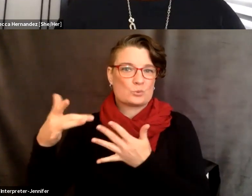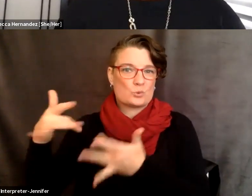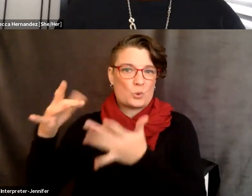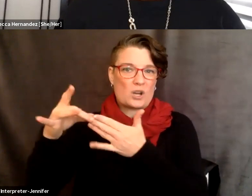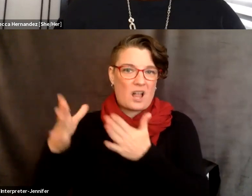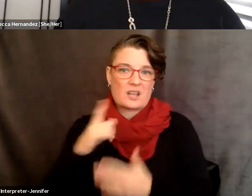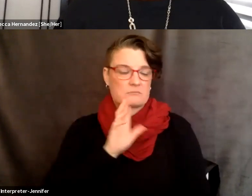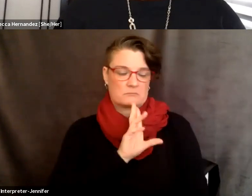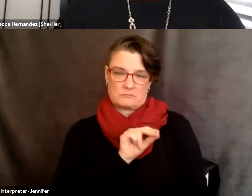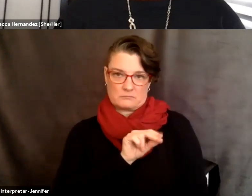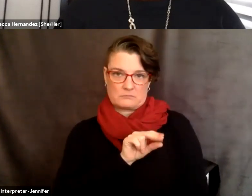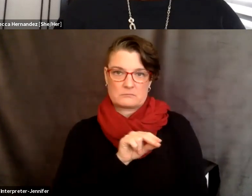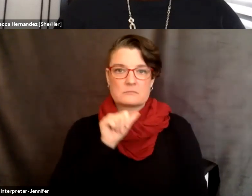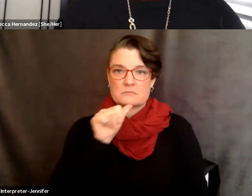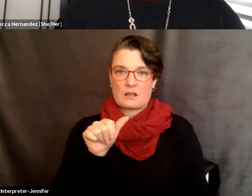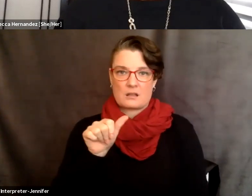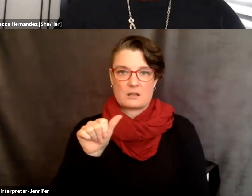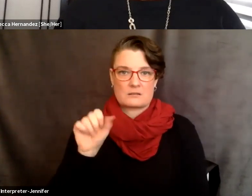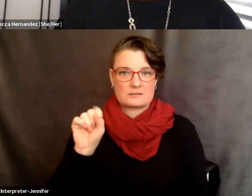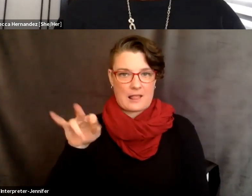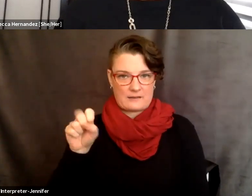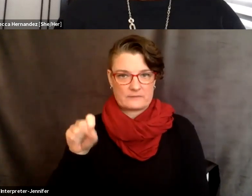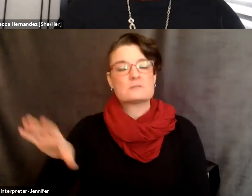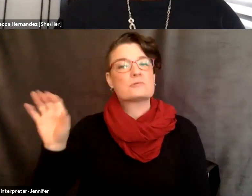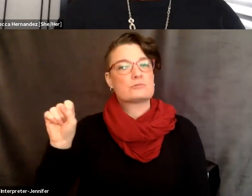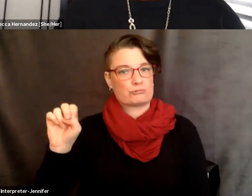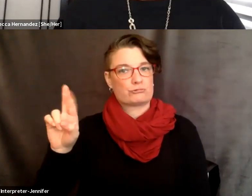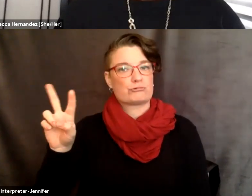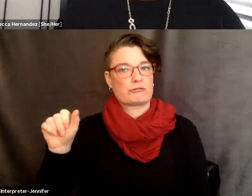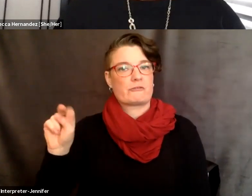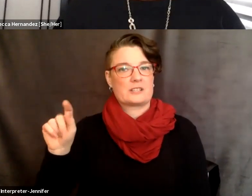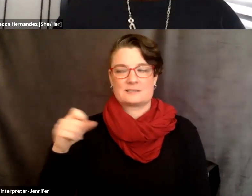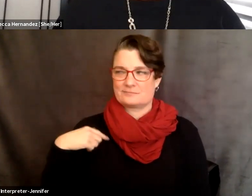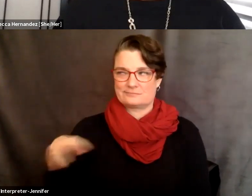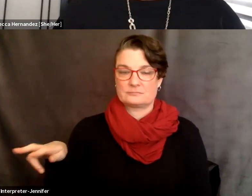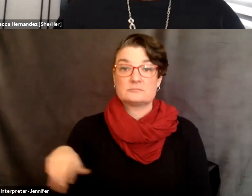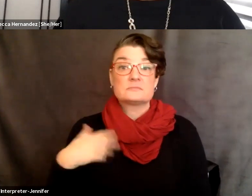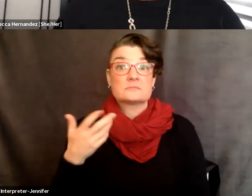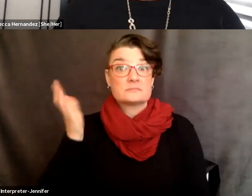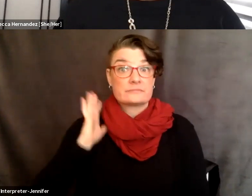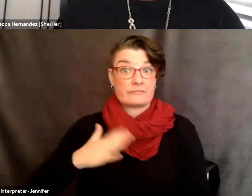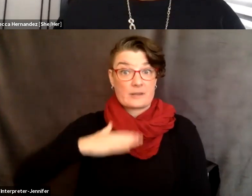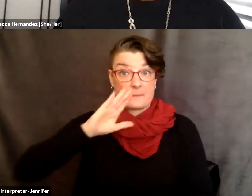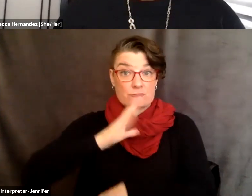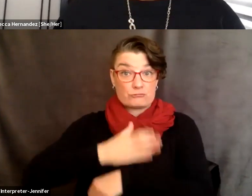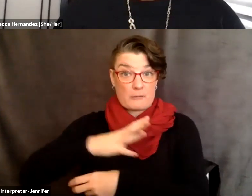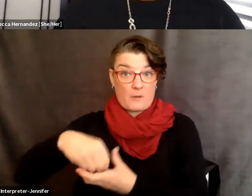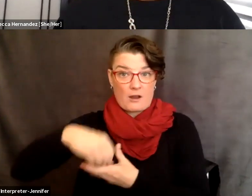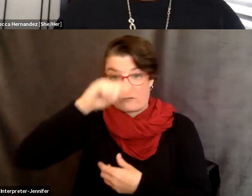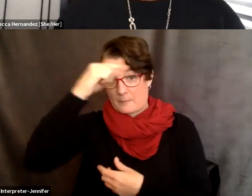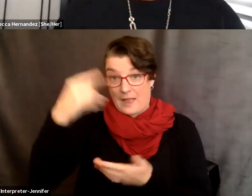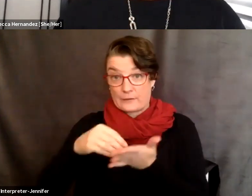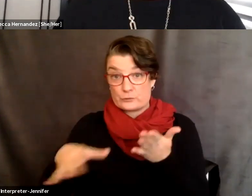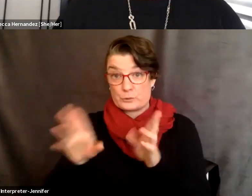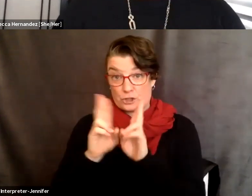servants' quarters. Um, my daughter, when my daughter was in the black student union at Santa Cruz high